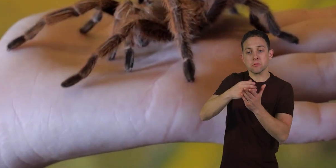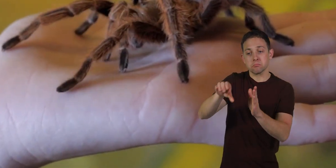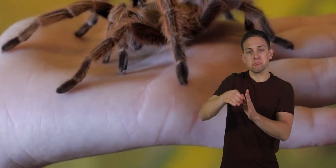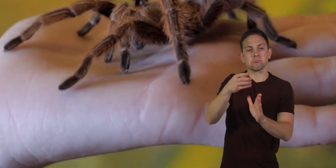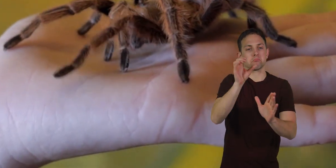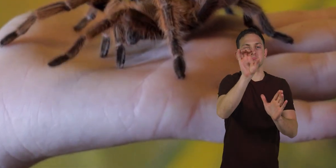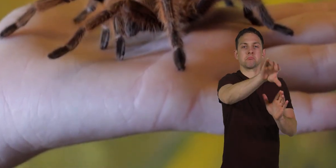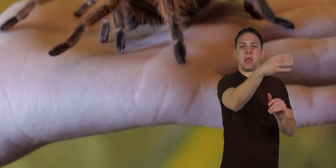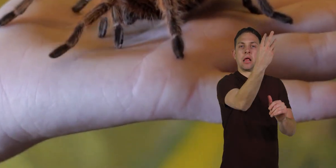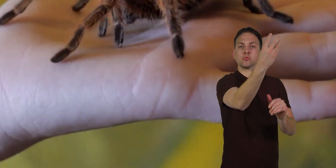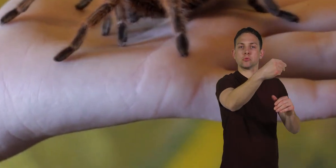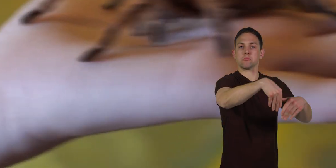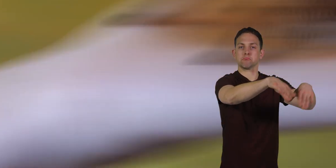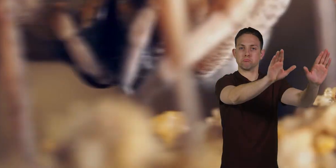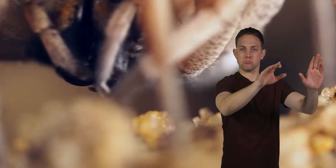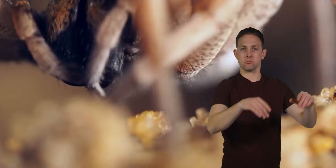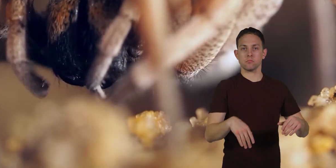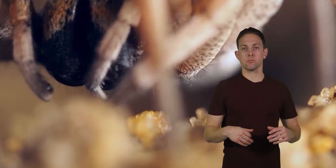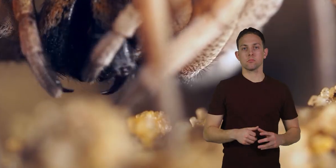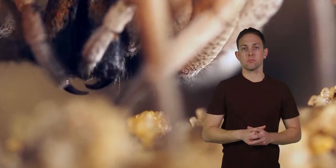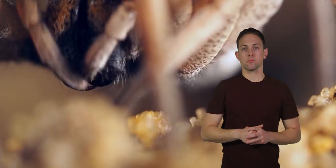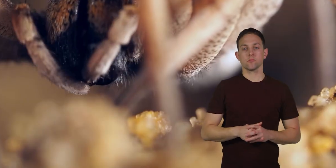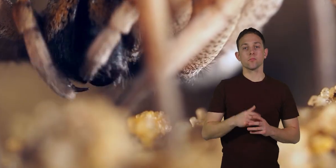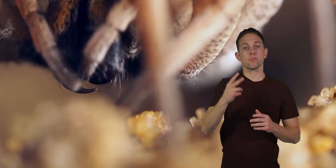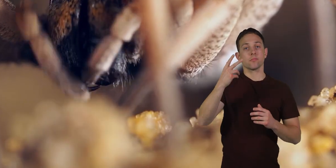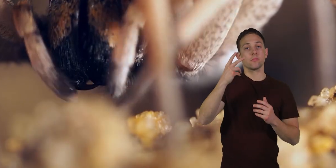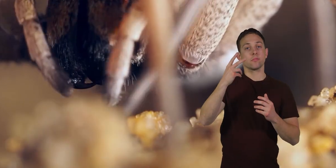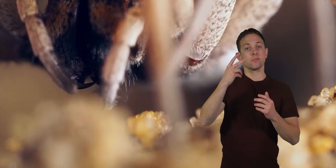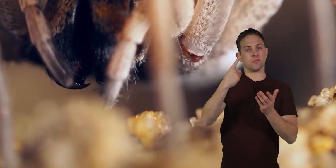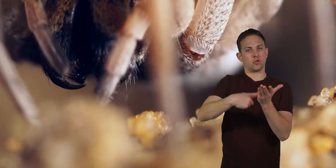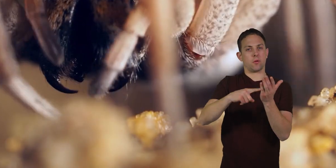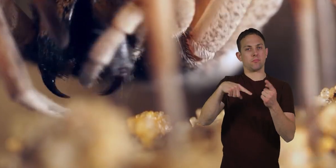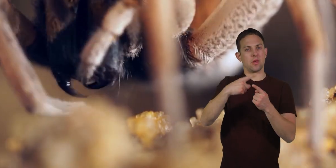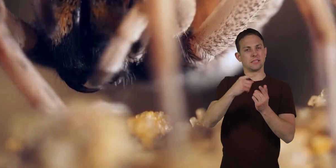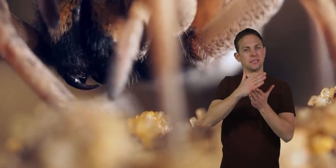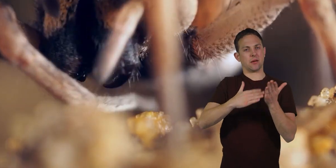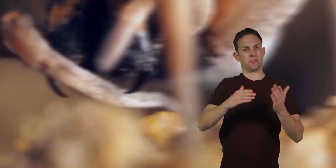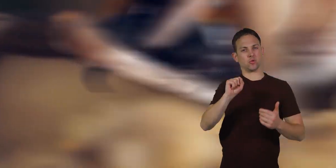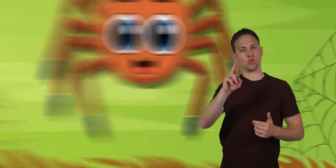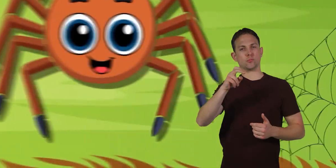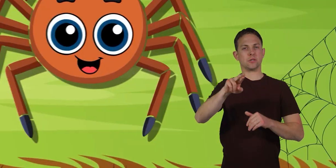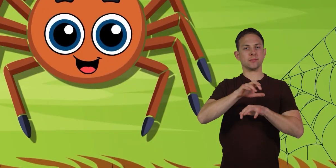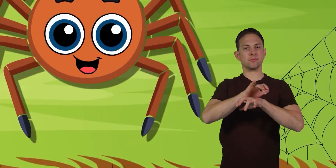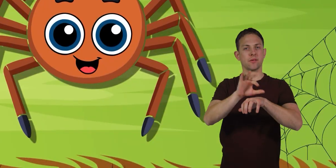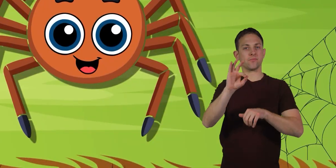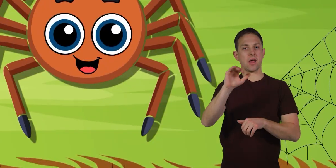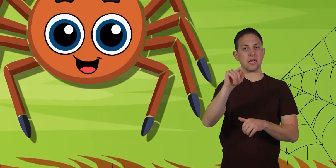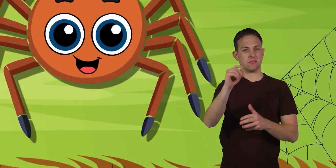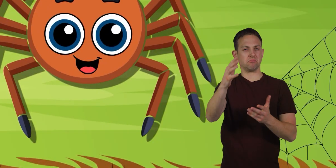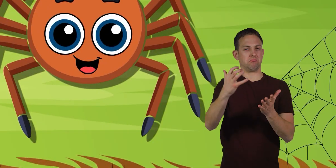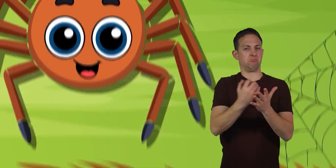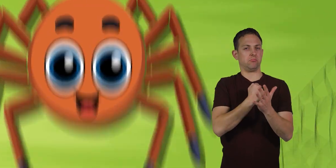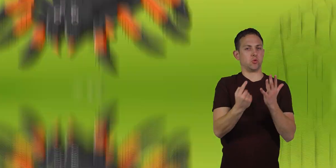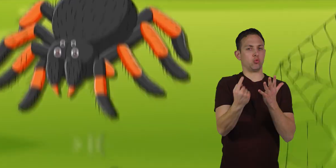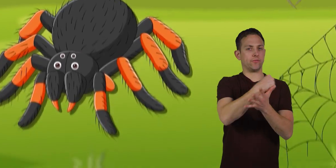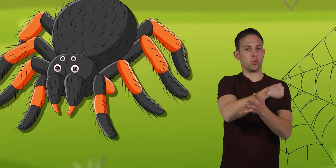glass and take it back outside. Talk about some super spidery facts. Let's review.